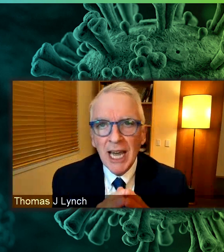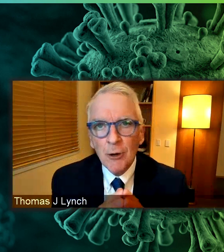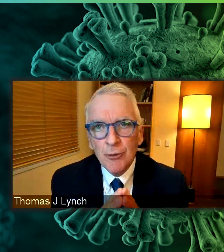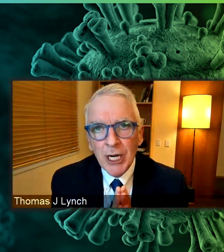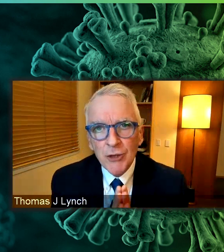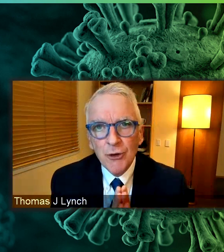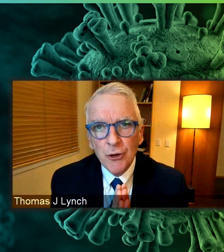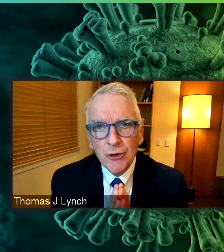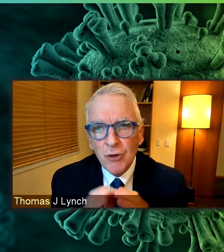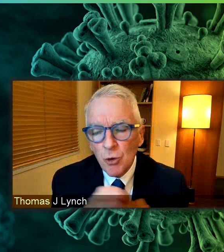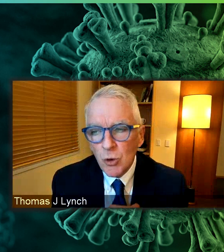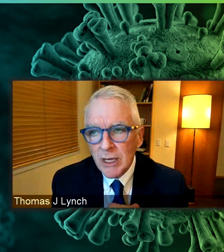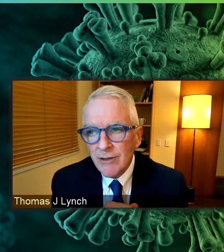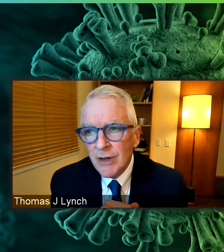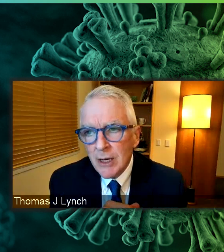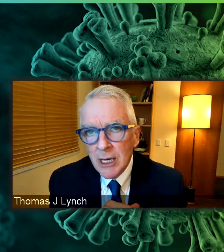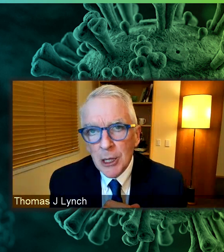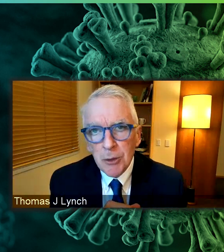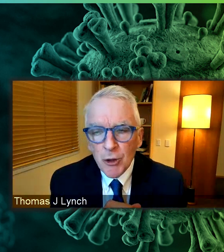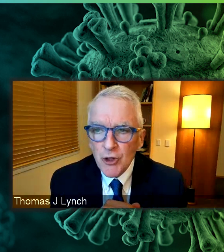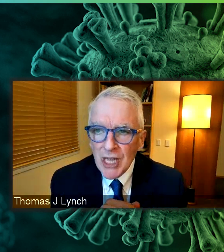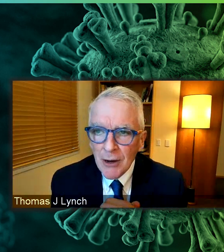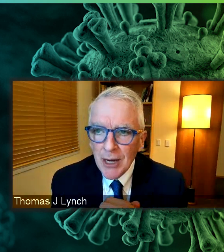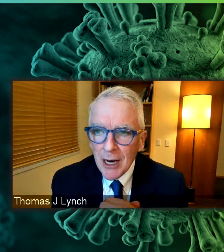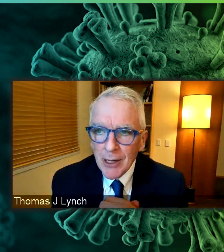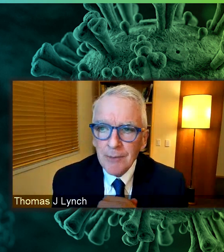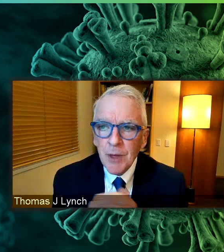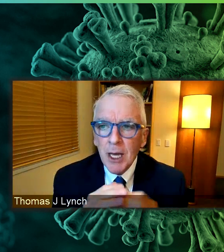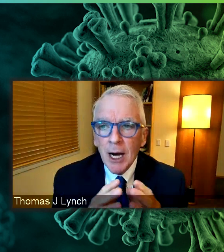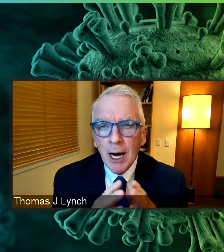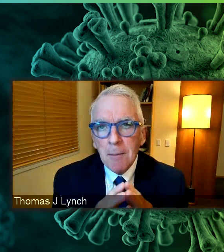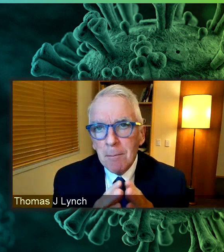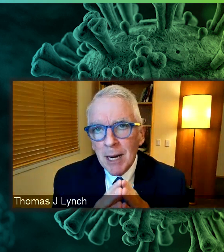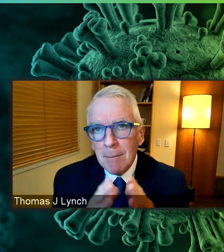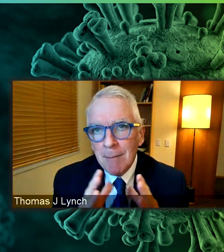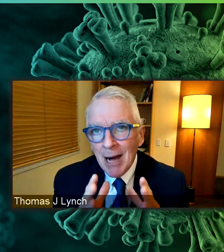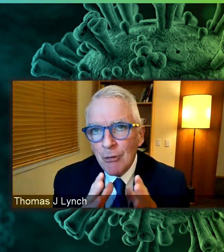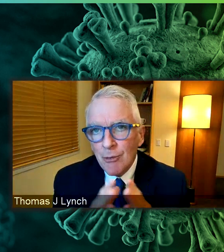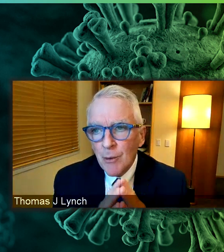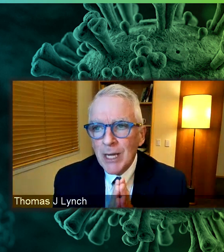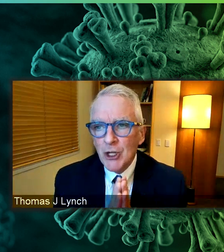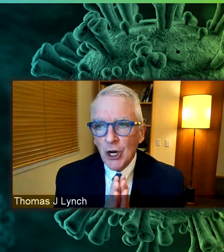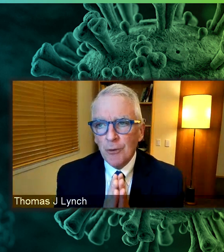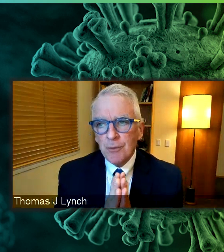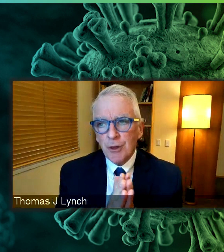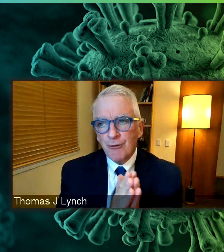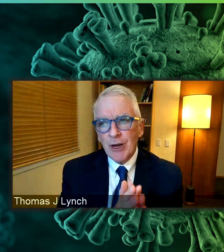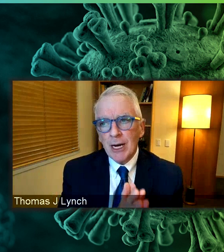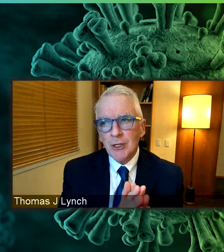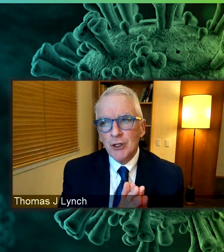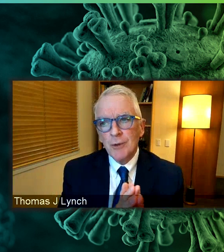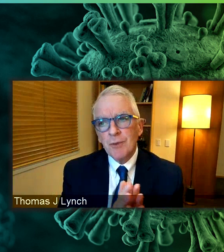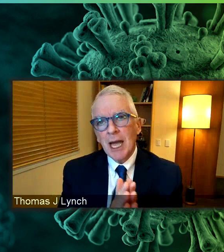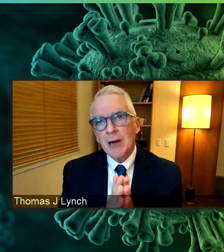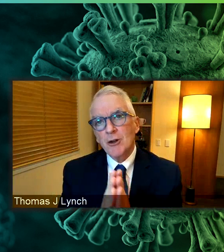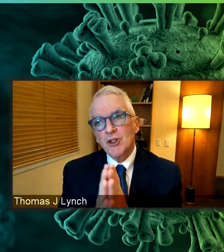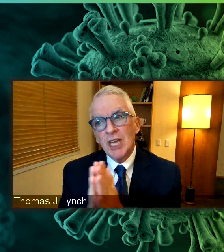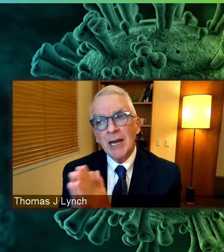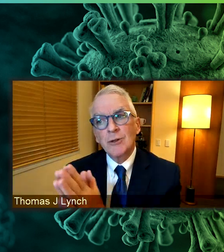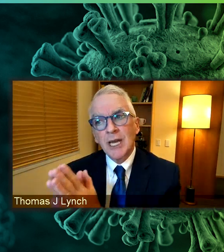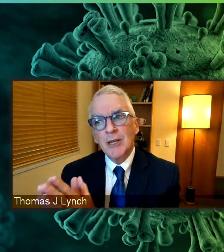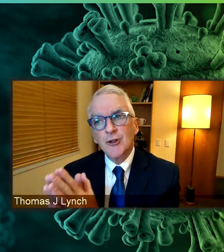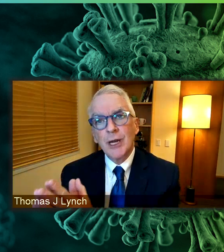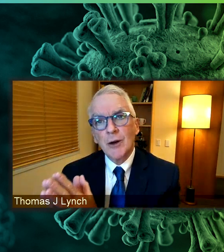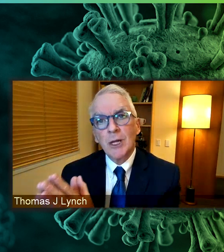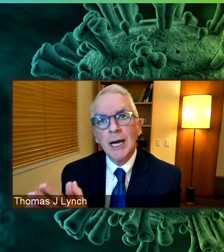in the Seattle Press, for those of you who live in the Puget Sound area. But about three weeks ago, the Fred Hutch and our